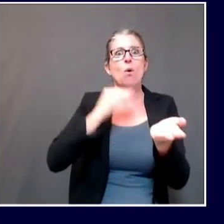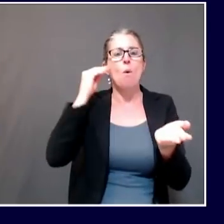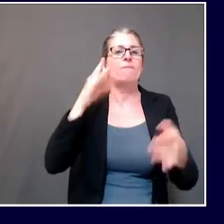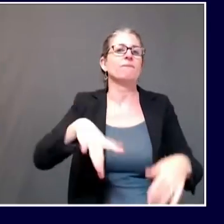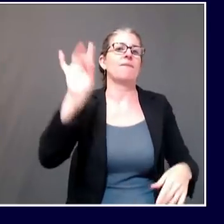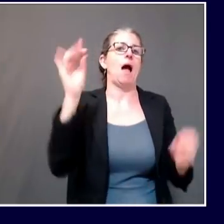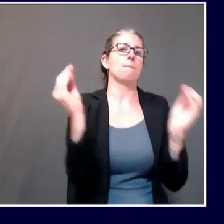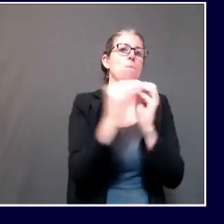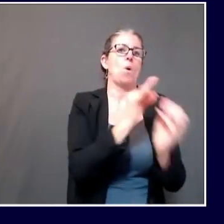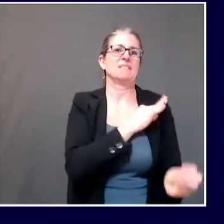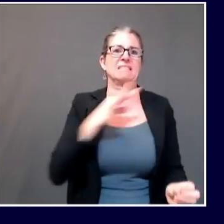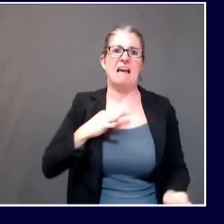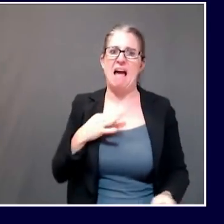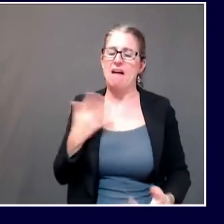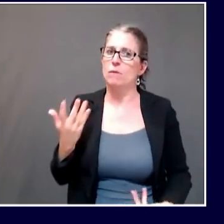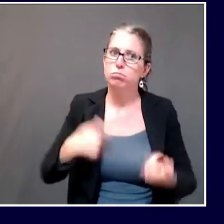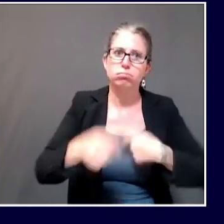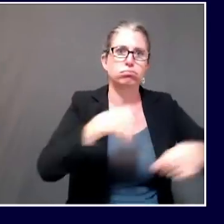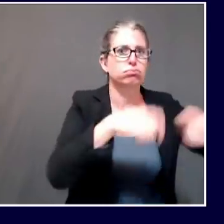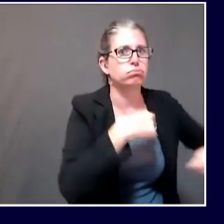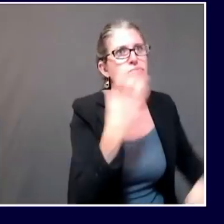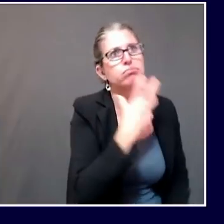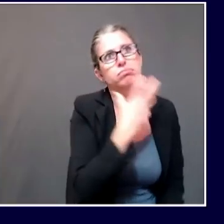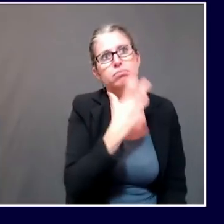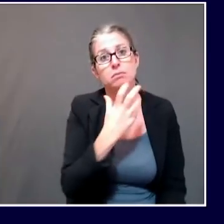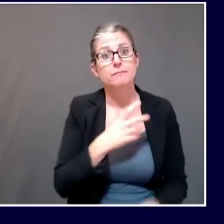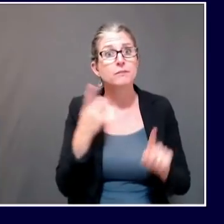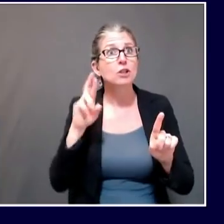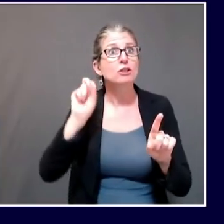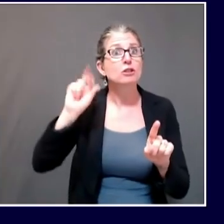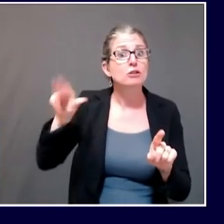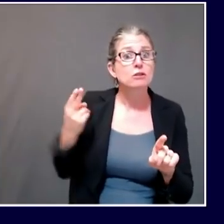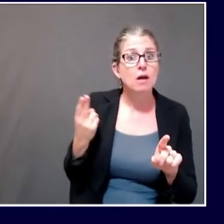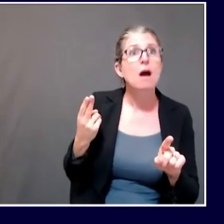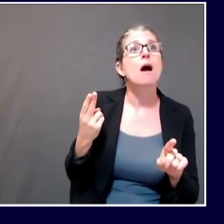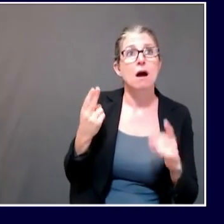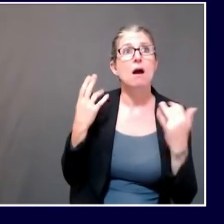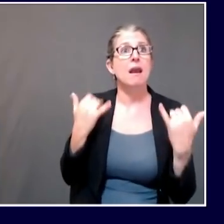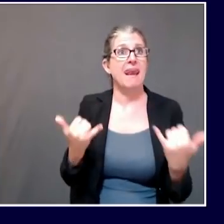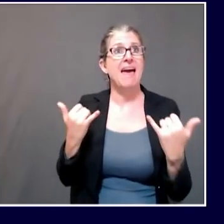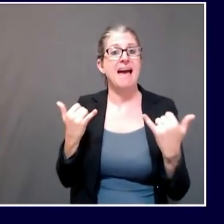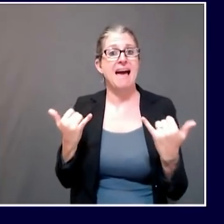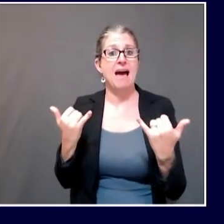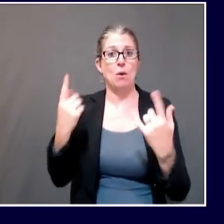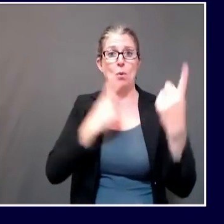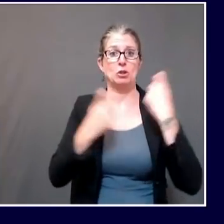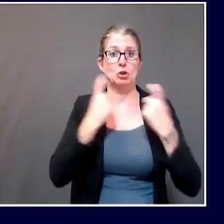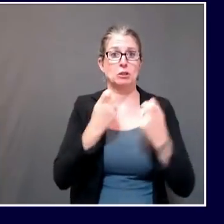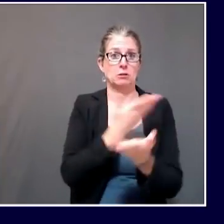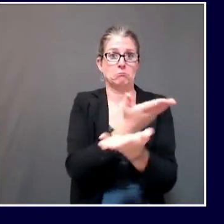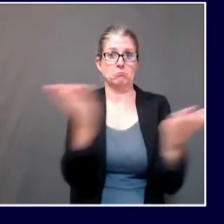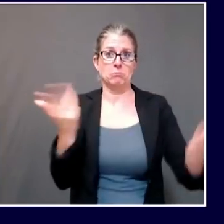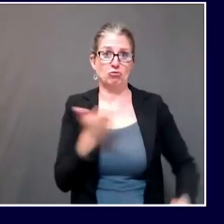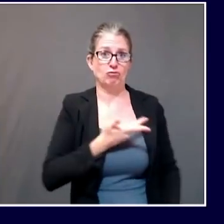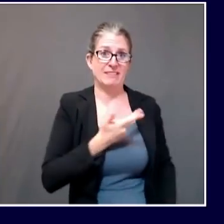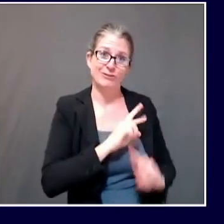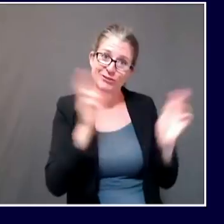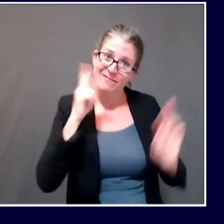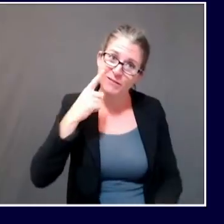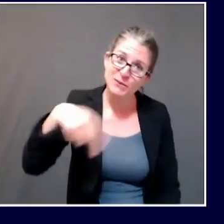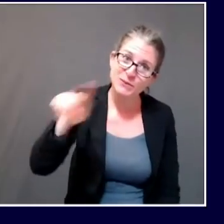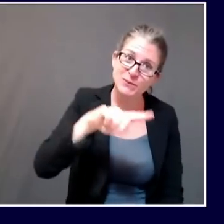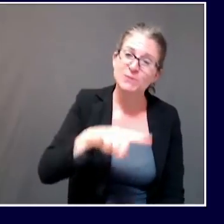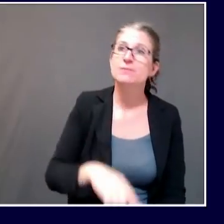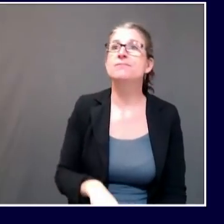colleagues in the media. Commissioner Macon, Commissioner Wanbrugh, and I are happy to take any questions they've got. And today's first question goes to